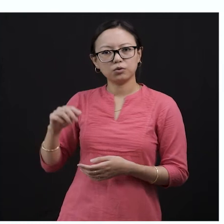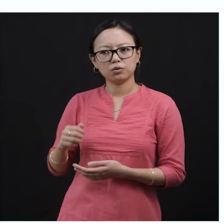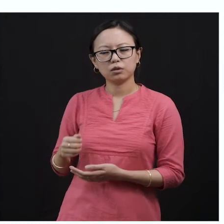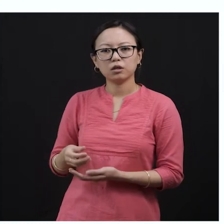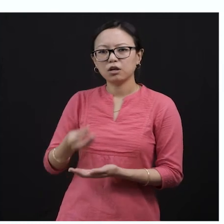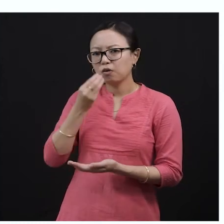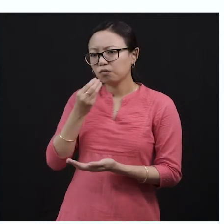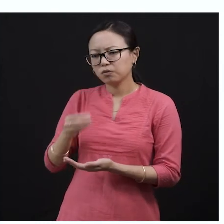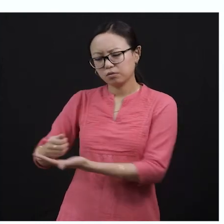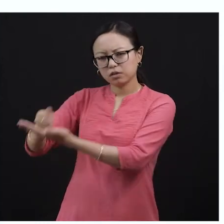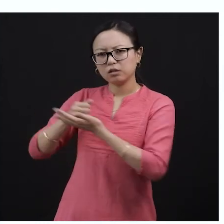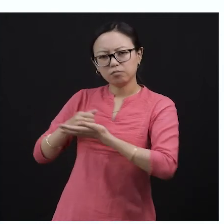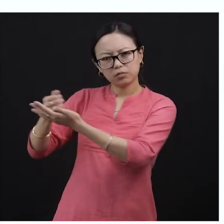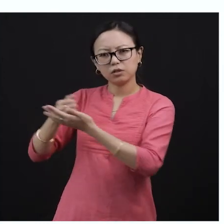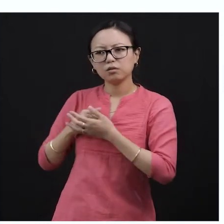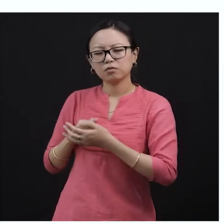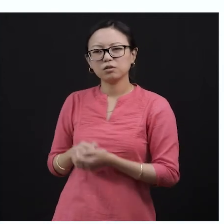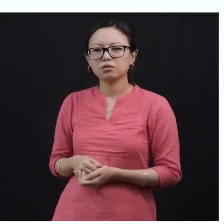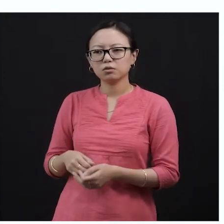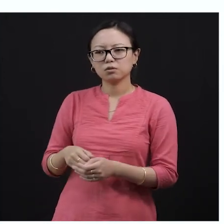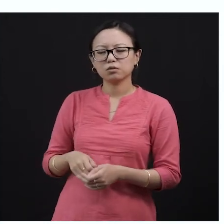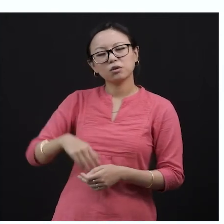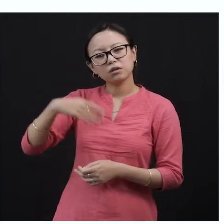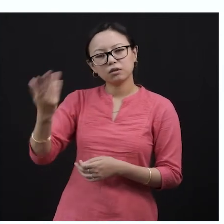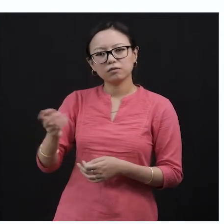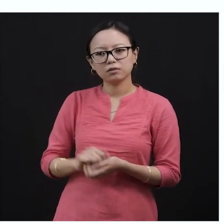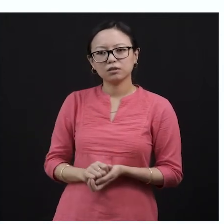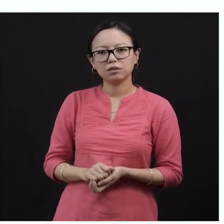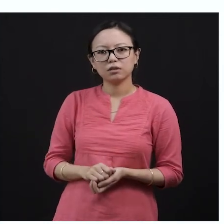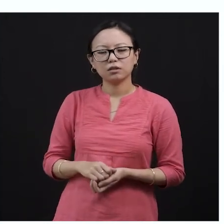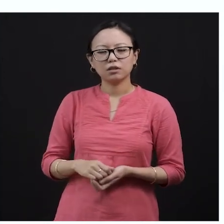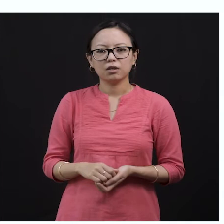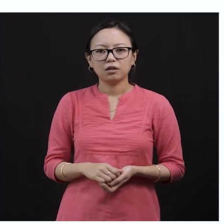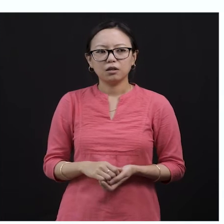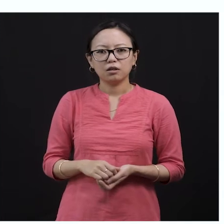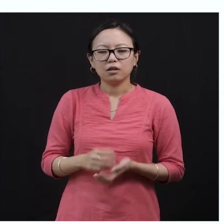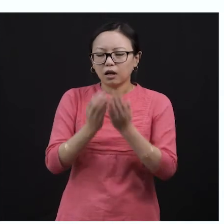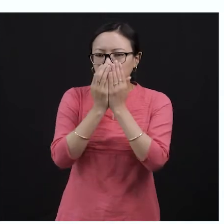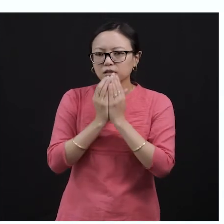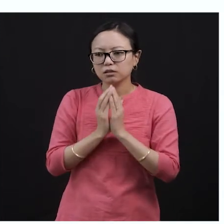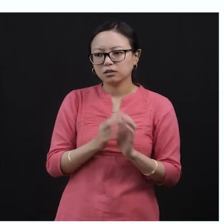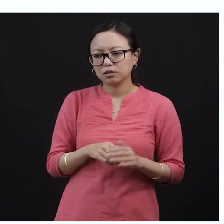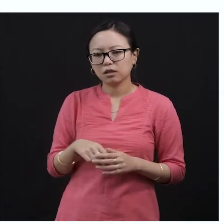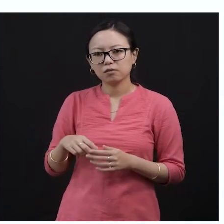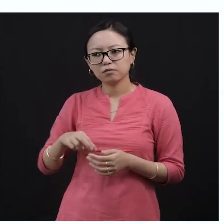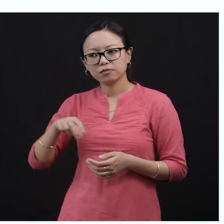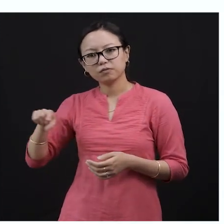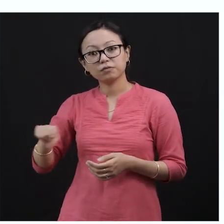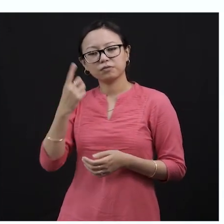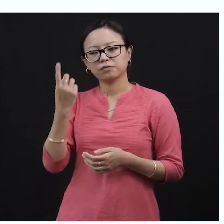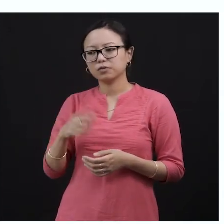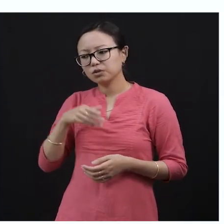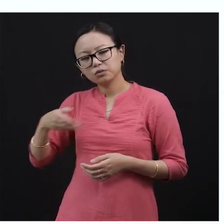anything to offer to him or not, okay? So that was the beautiful friendship that was created on the banyan tree. And